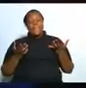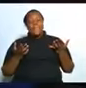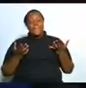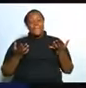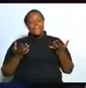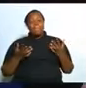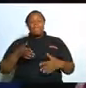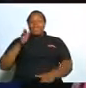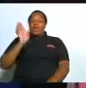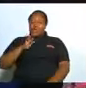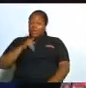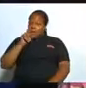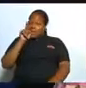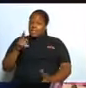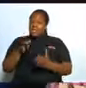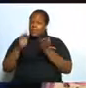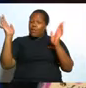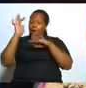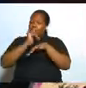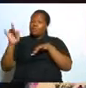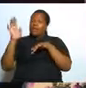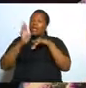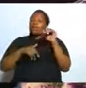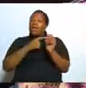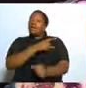they are more delicate than you